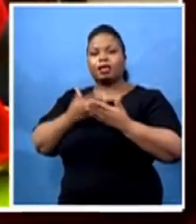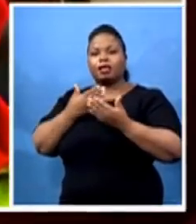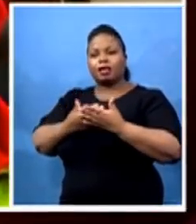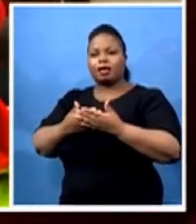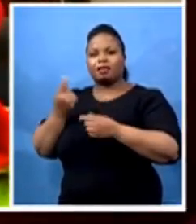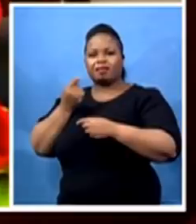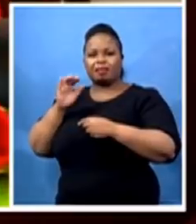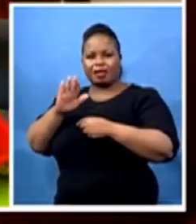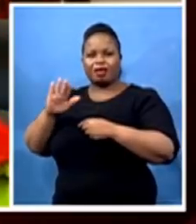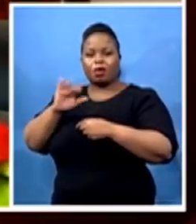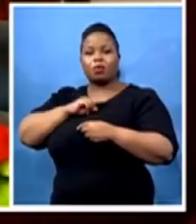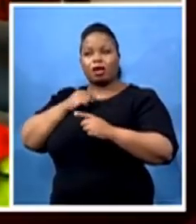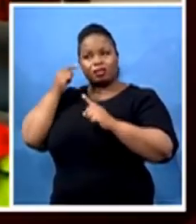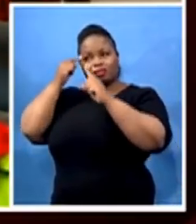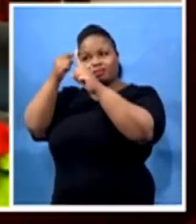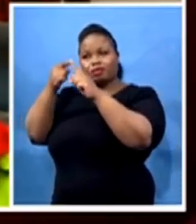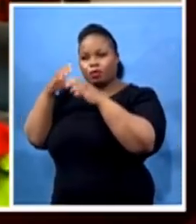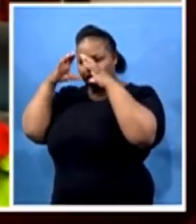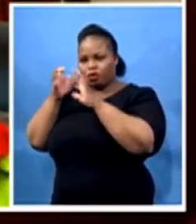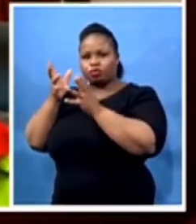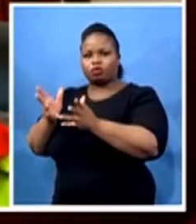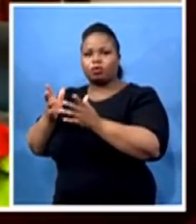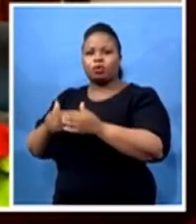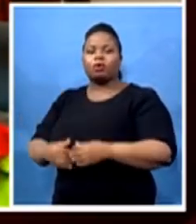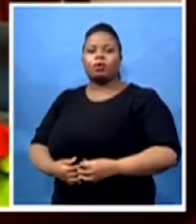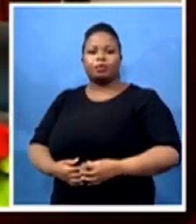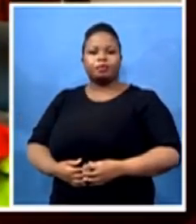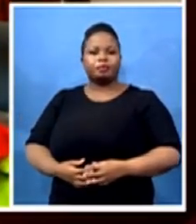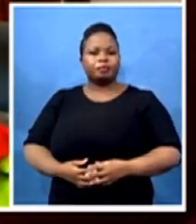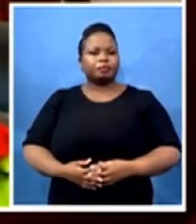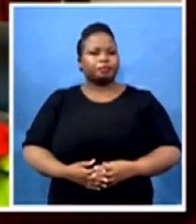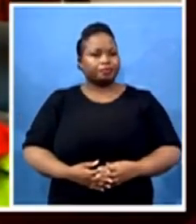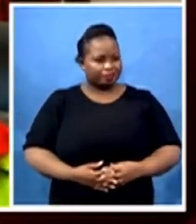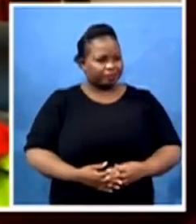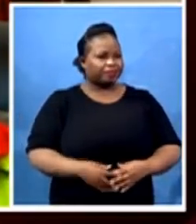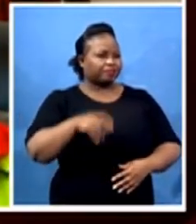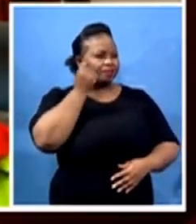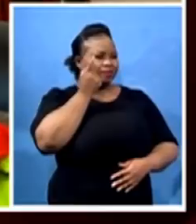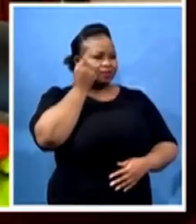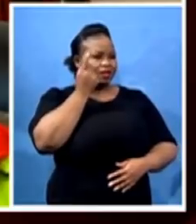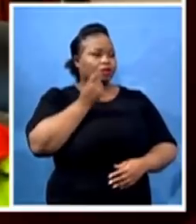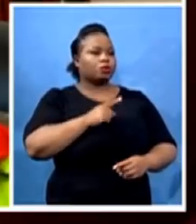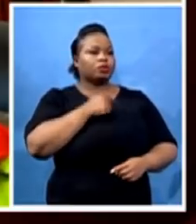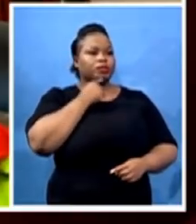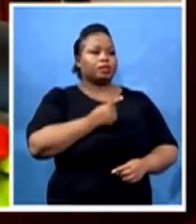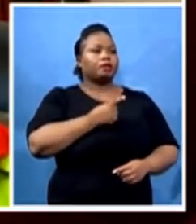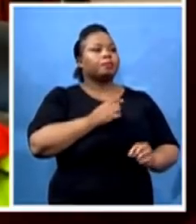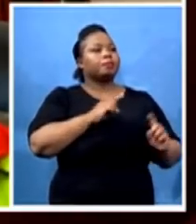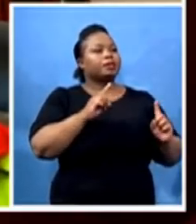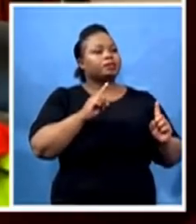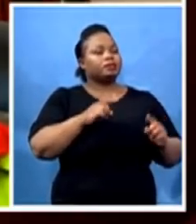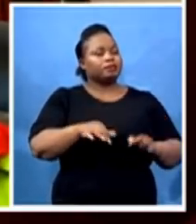currently with our communities. Look, I get what you're saying. Messaging, though, is key. Half-hearted,